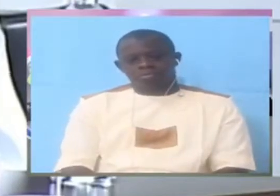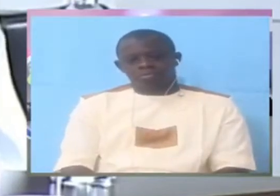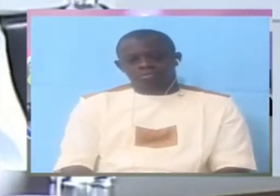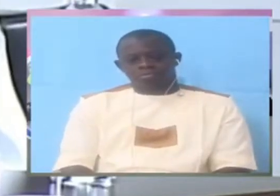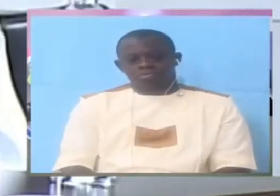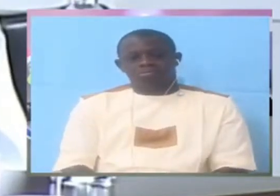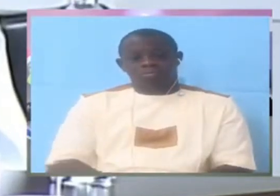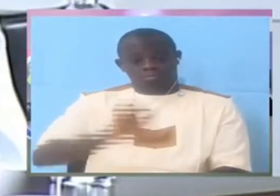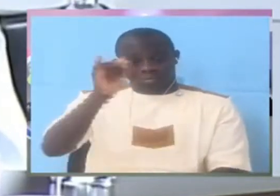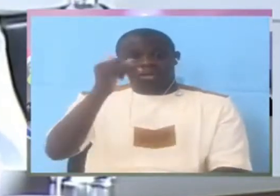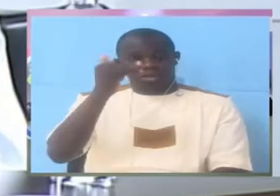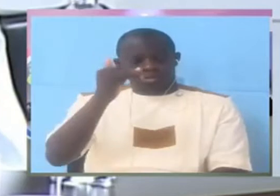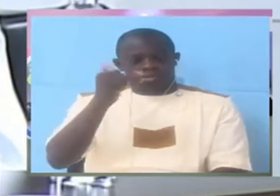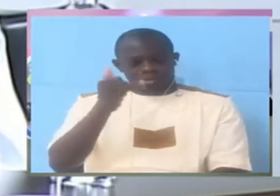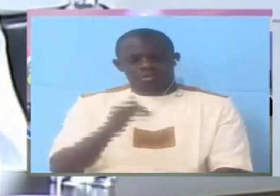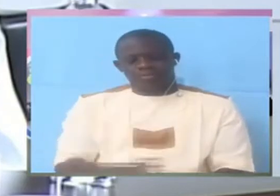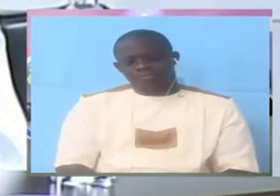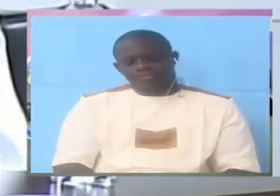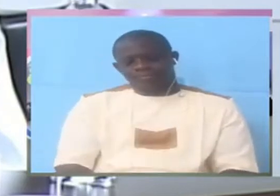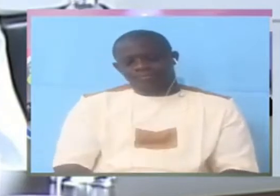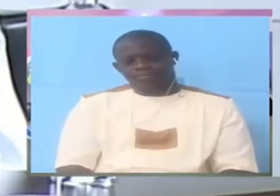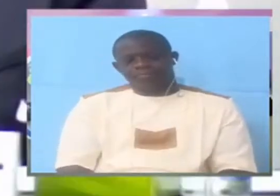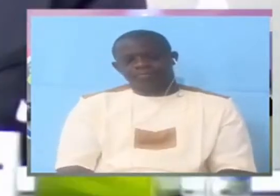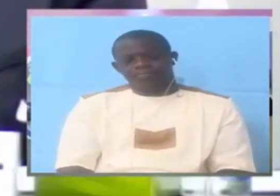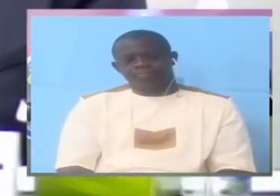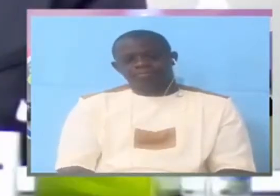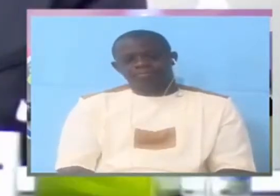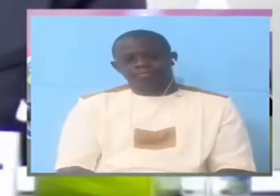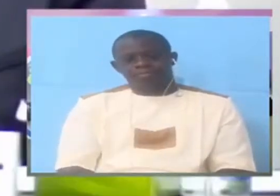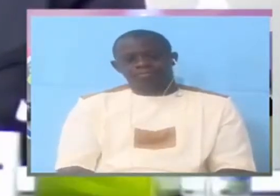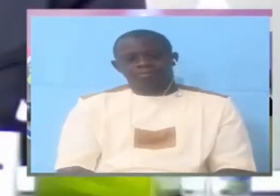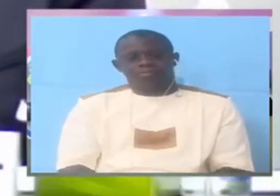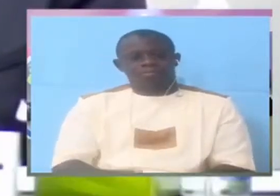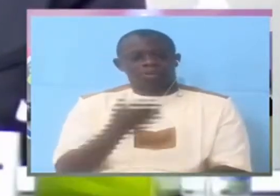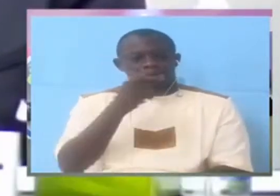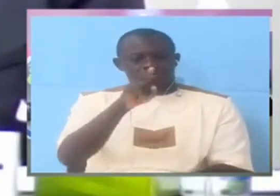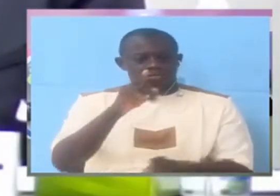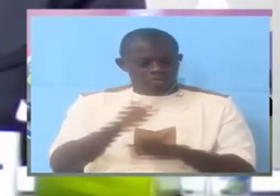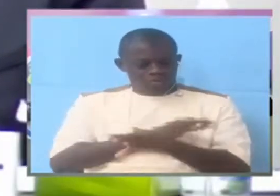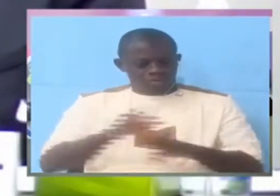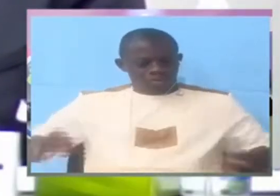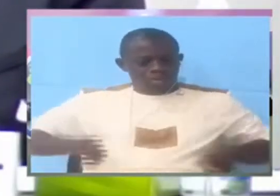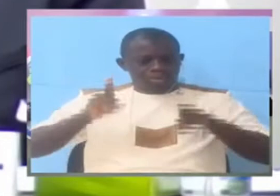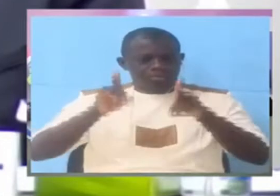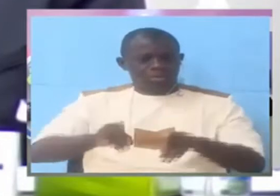Sincerely, Tonya, Tonya, I will. Did you participate in the arrest?